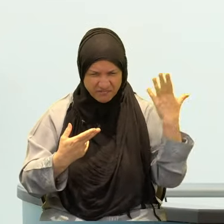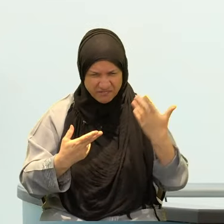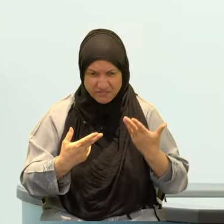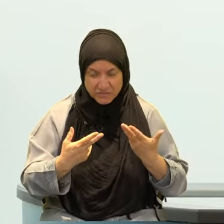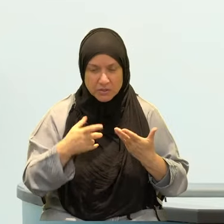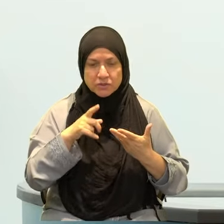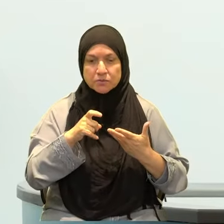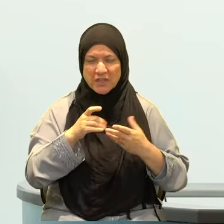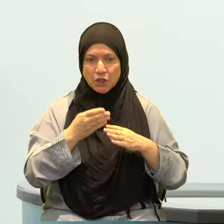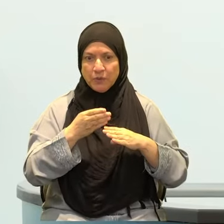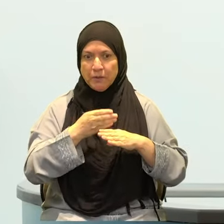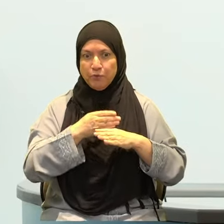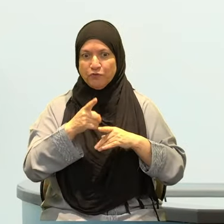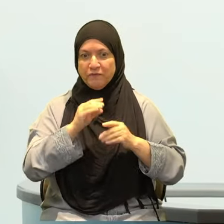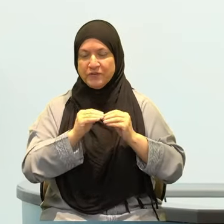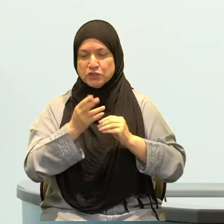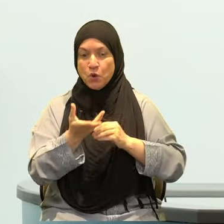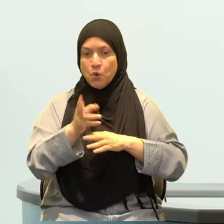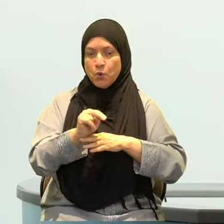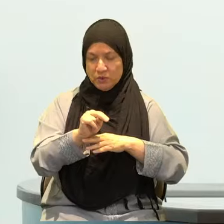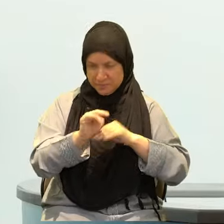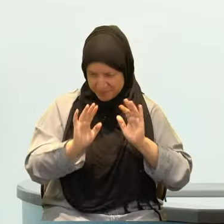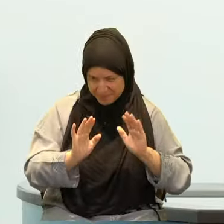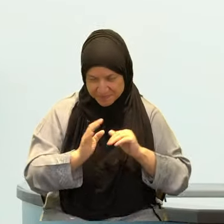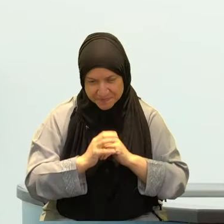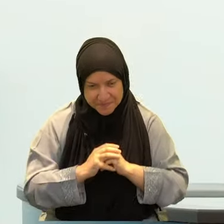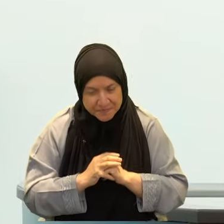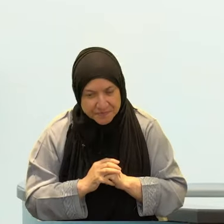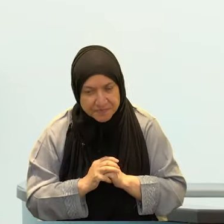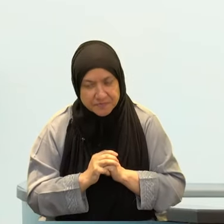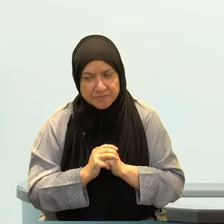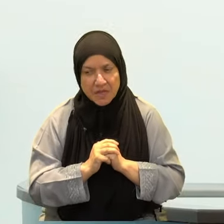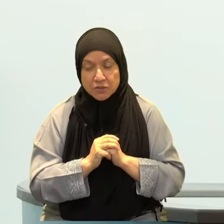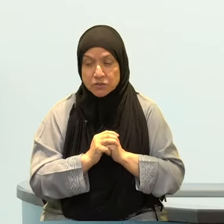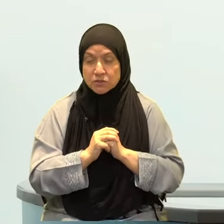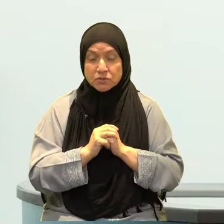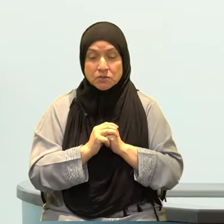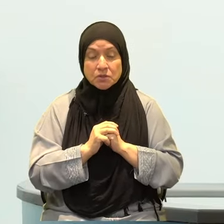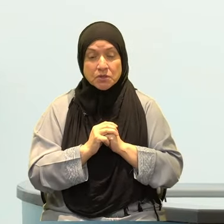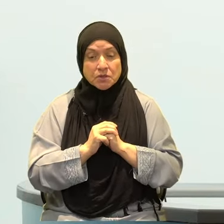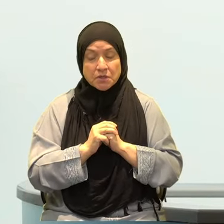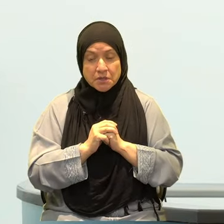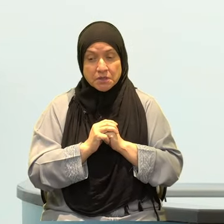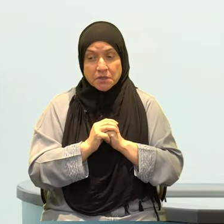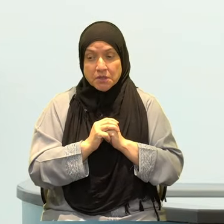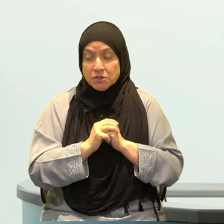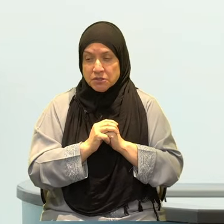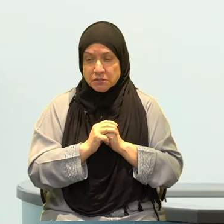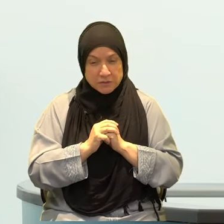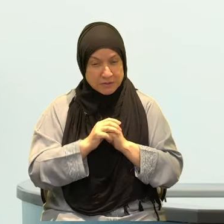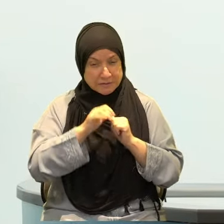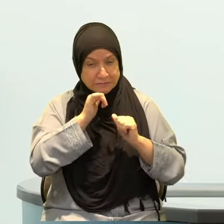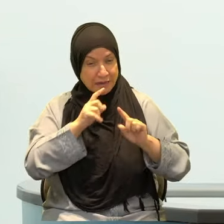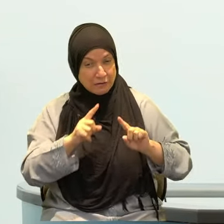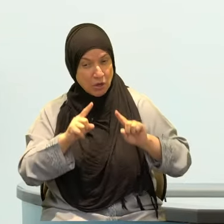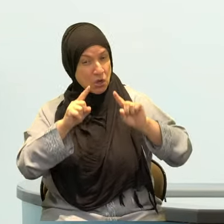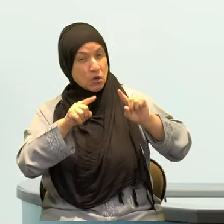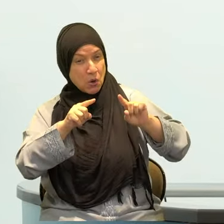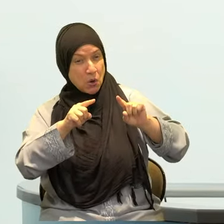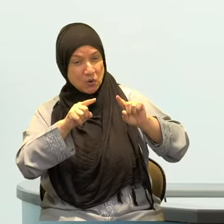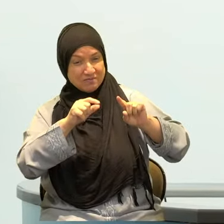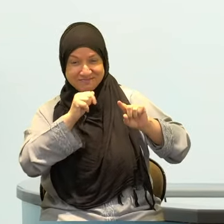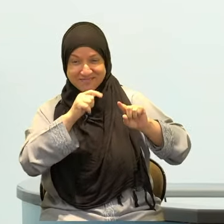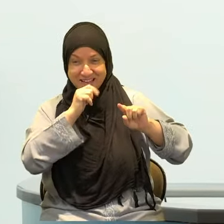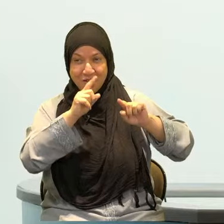does not feel safe from their harm. Notice by the way, subhanAllah, the immediacy of this. Who